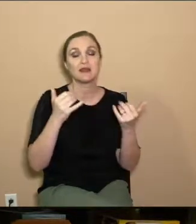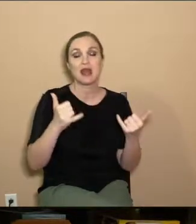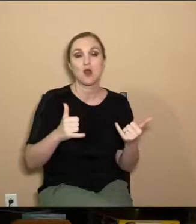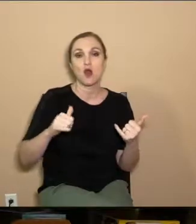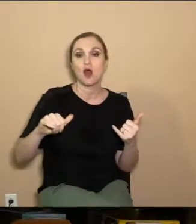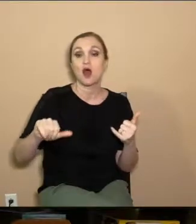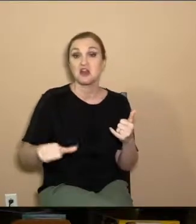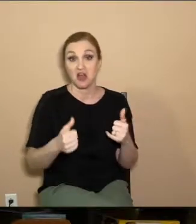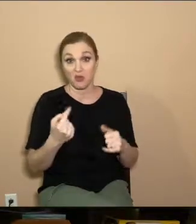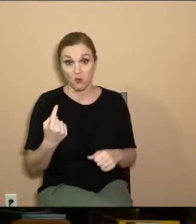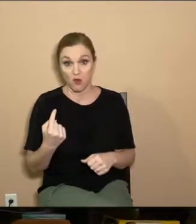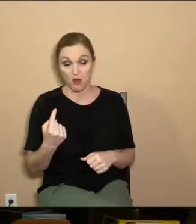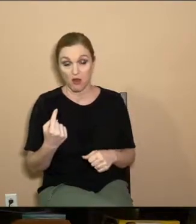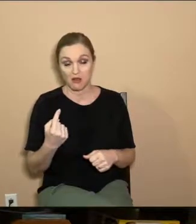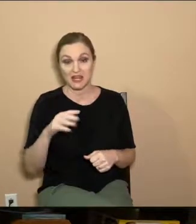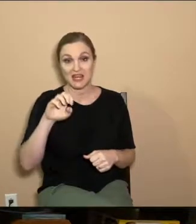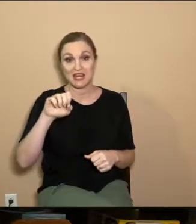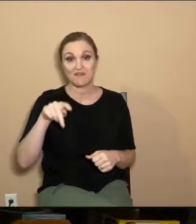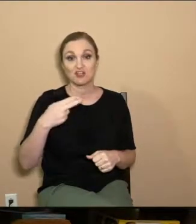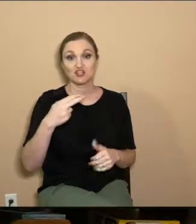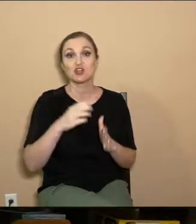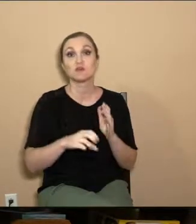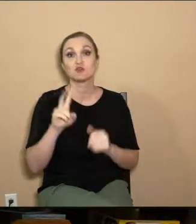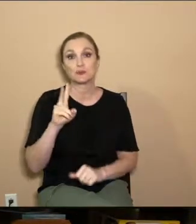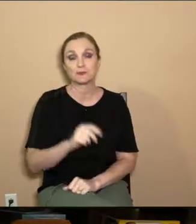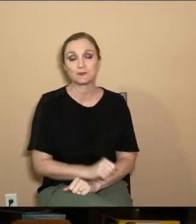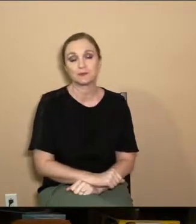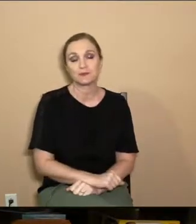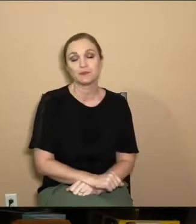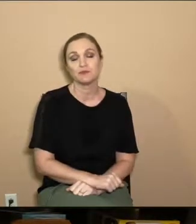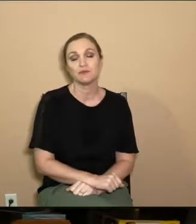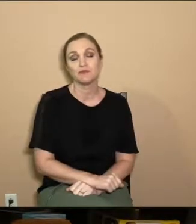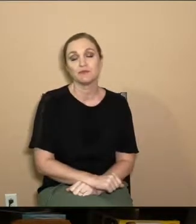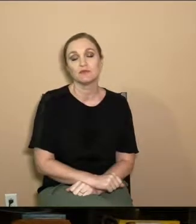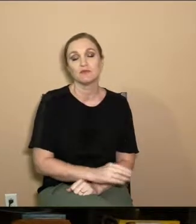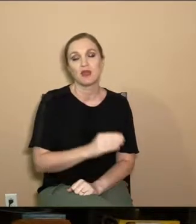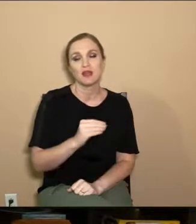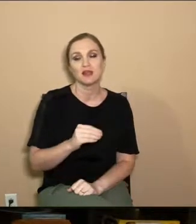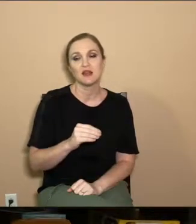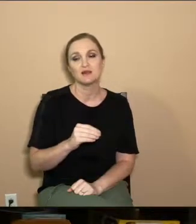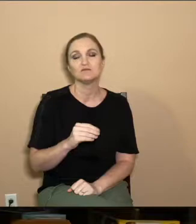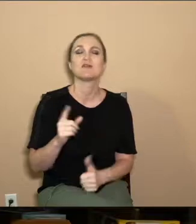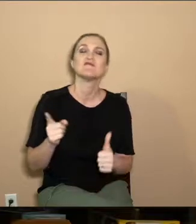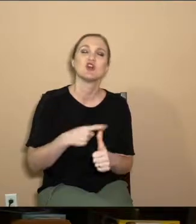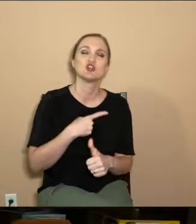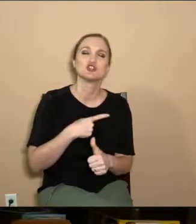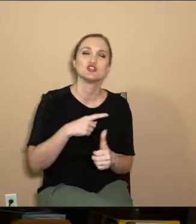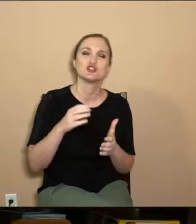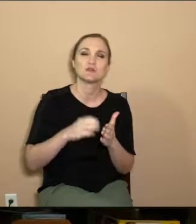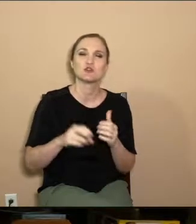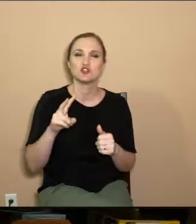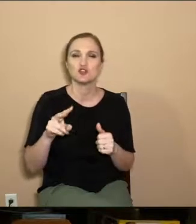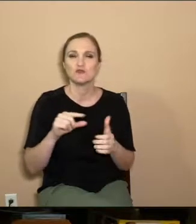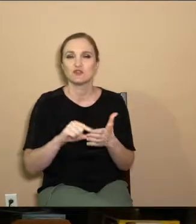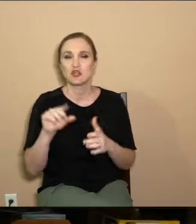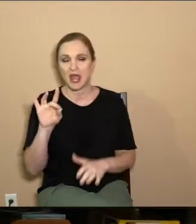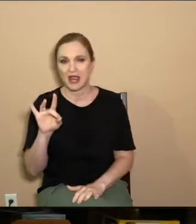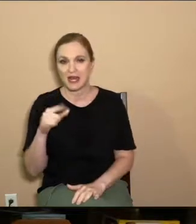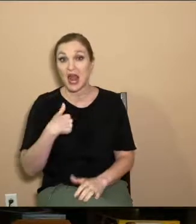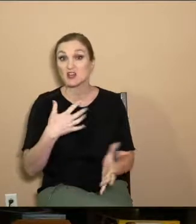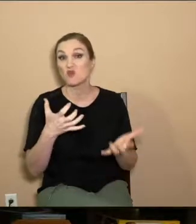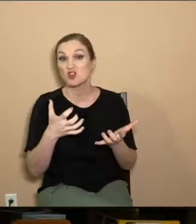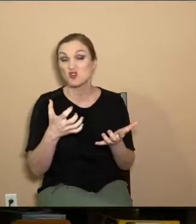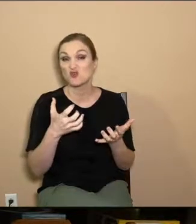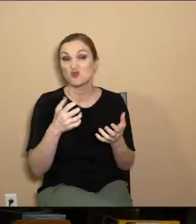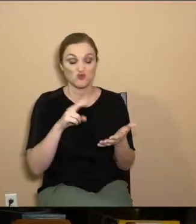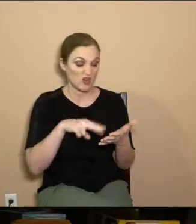another one of those comes in Ephesians chapter 2. And first of all, in Ephesians chapter 2 in verse 8, I just want